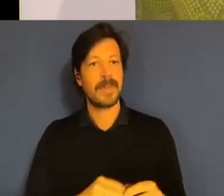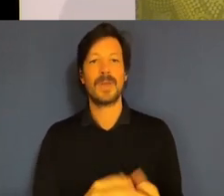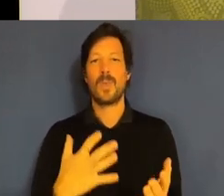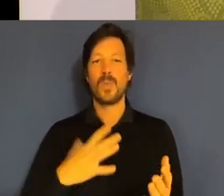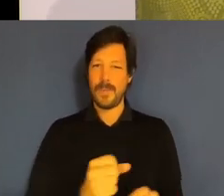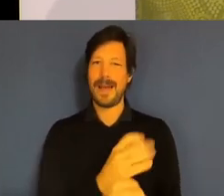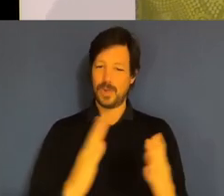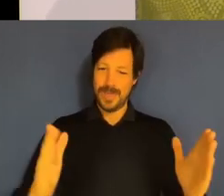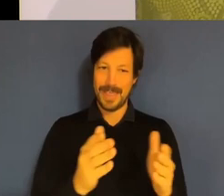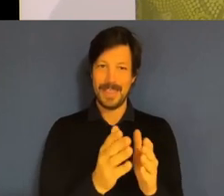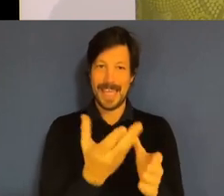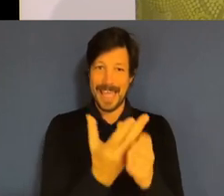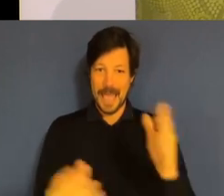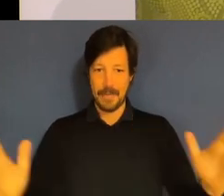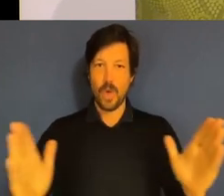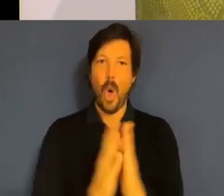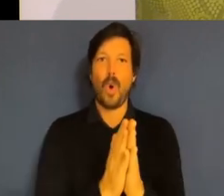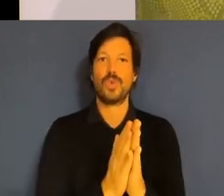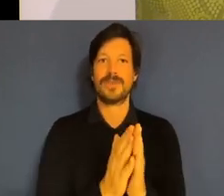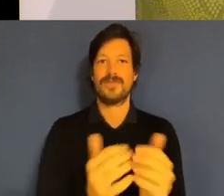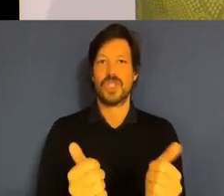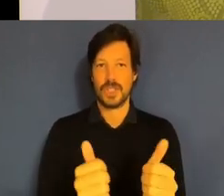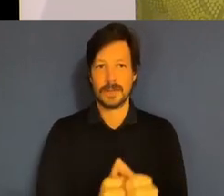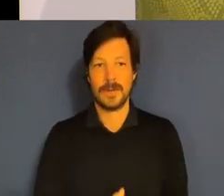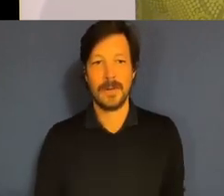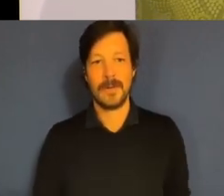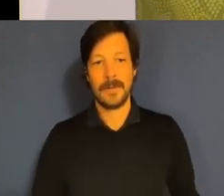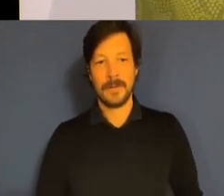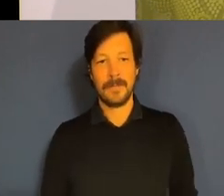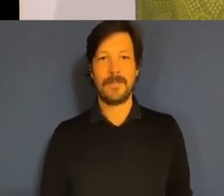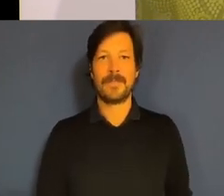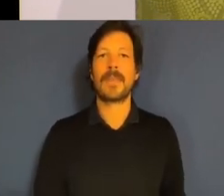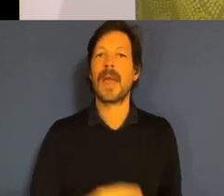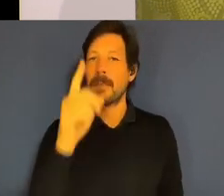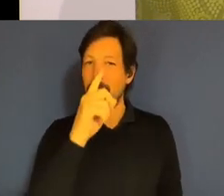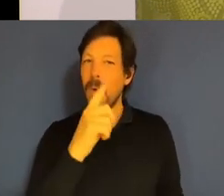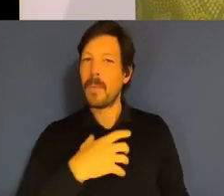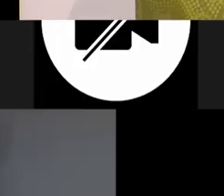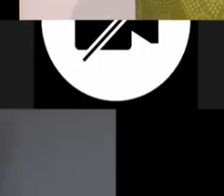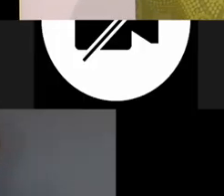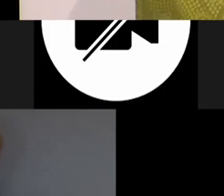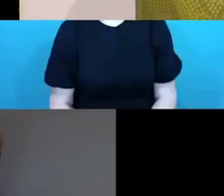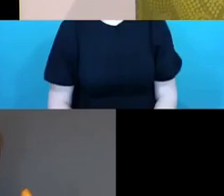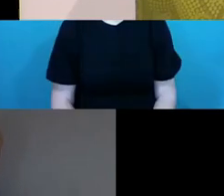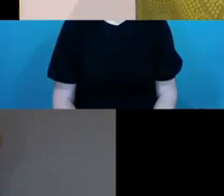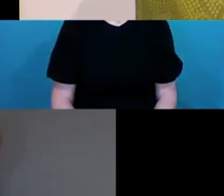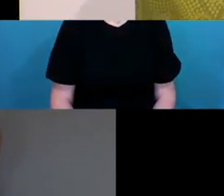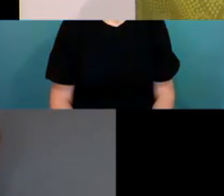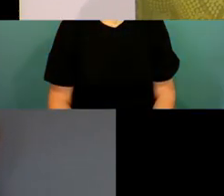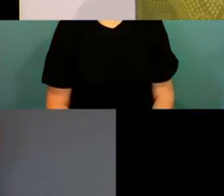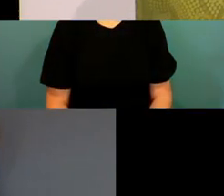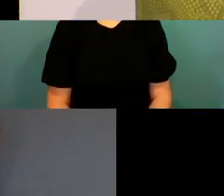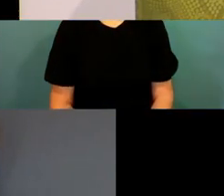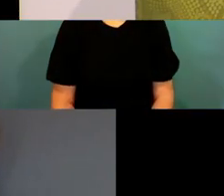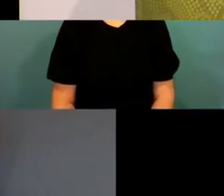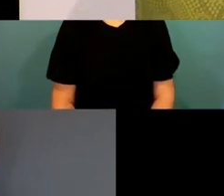And I'm really pleased that more work is being done to understand the reasons behind the gap as it exists now. And this will give us the ability to